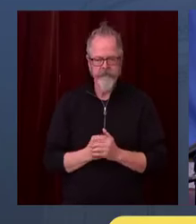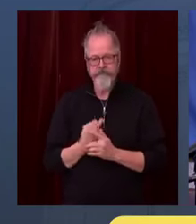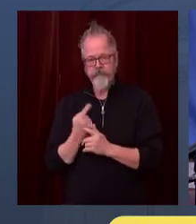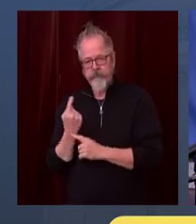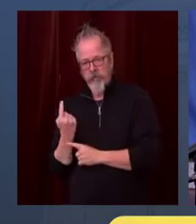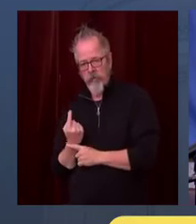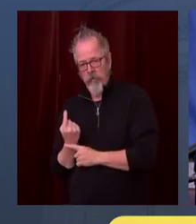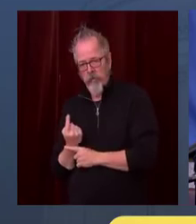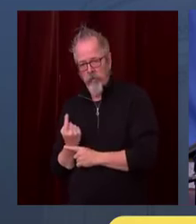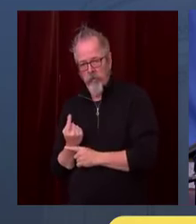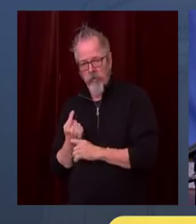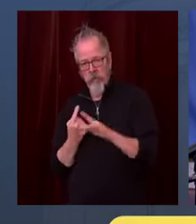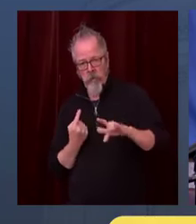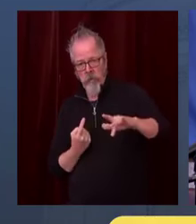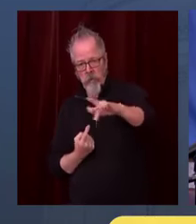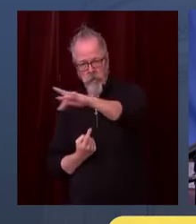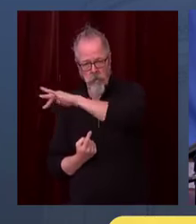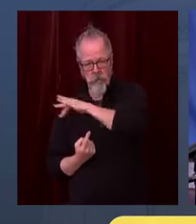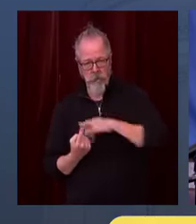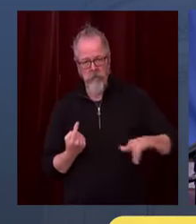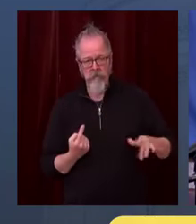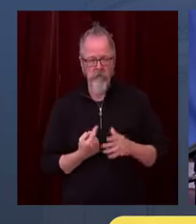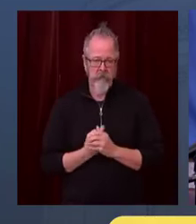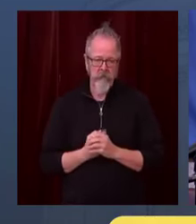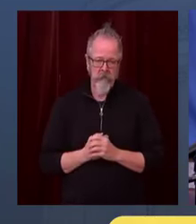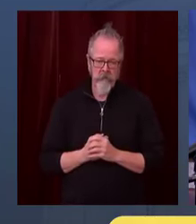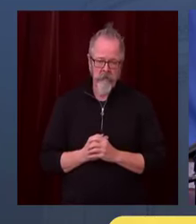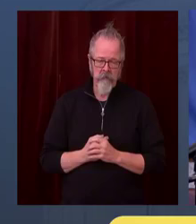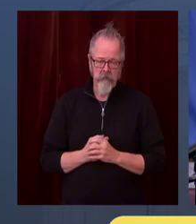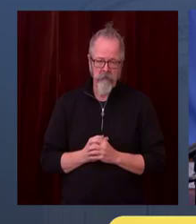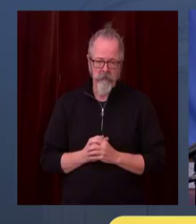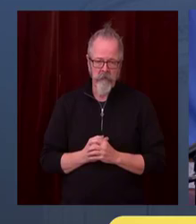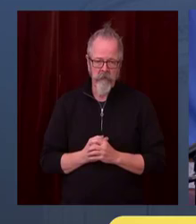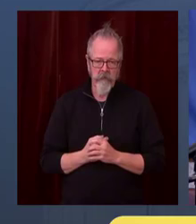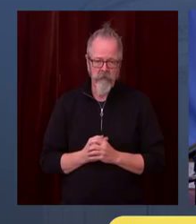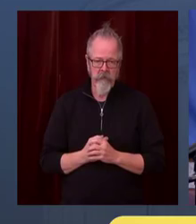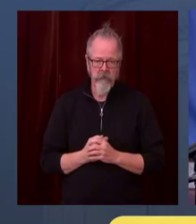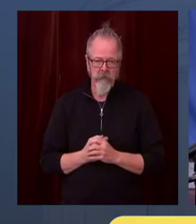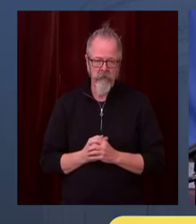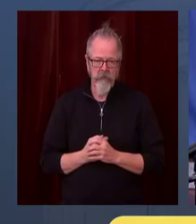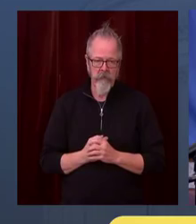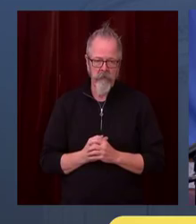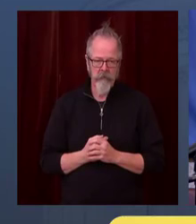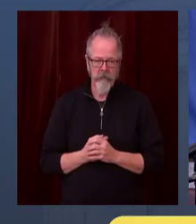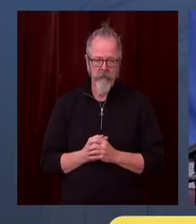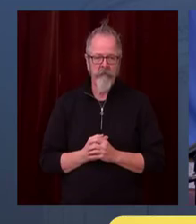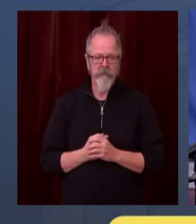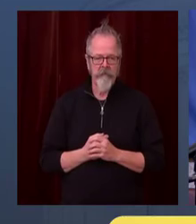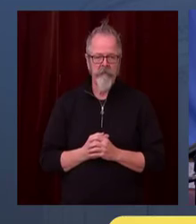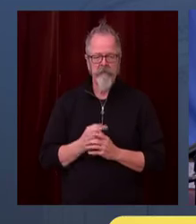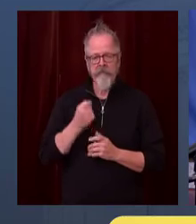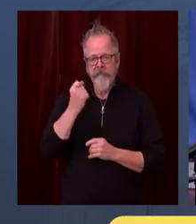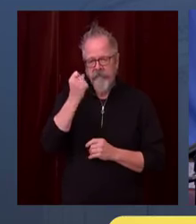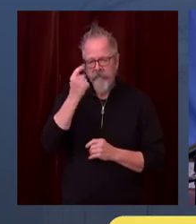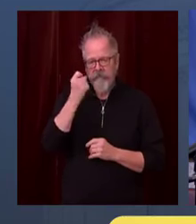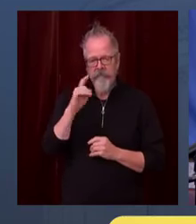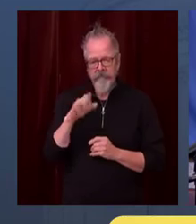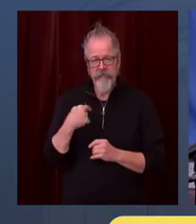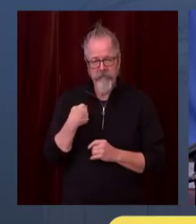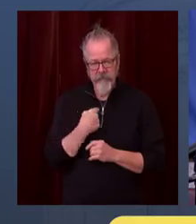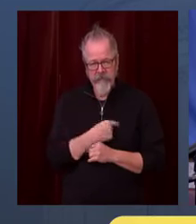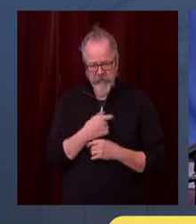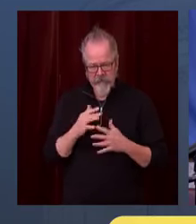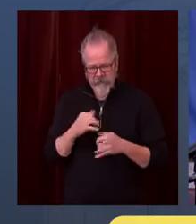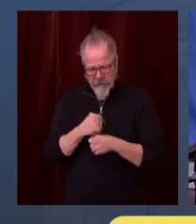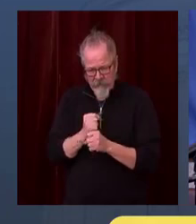The decisions we have made have been based on science, the science of this virus, the science of what conditions lead to